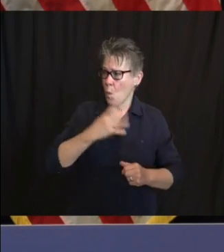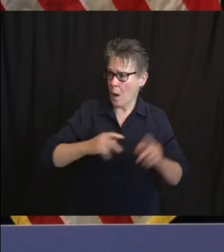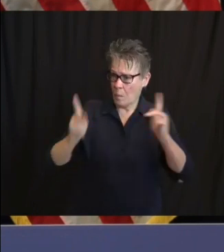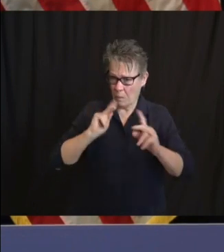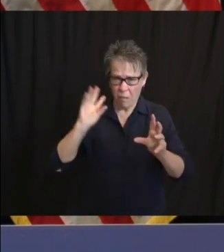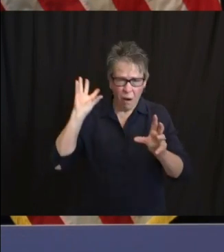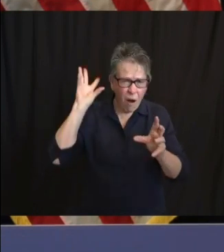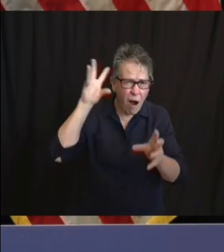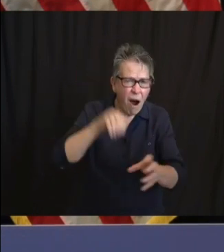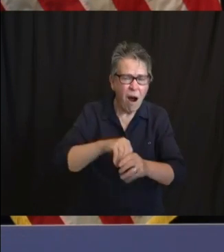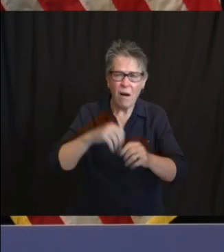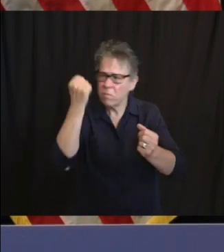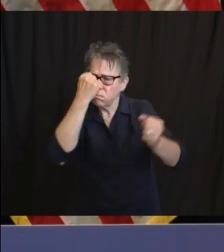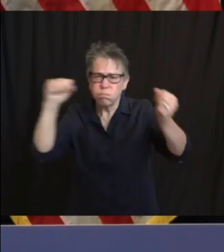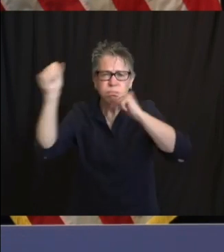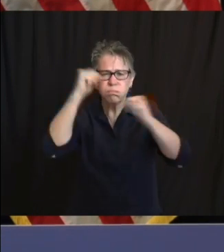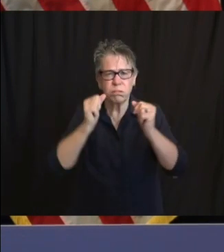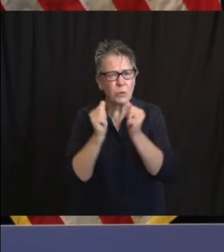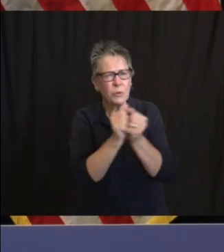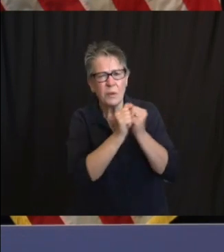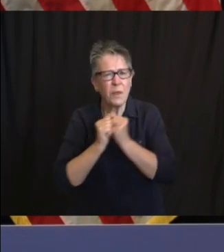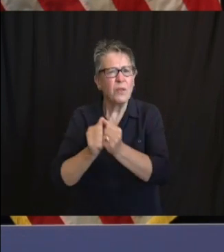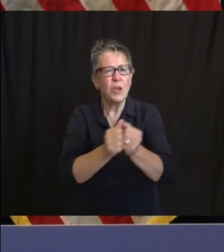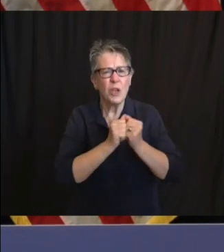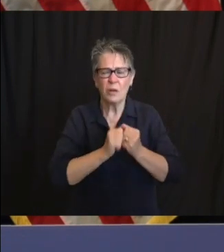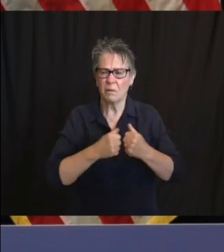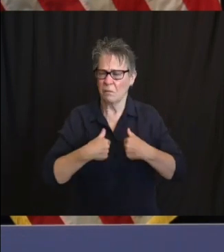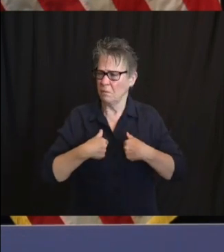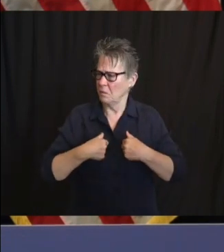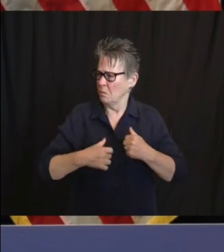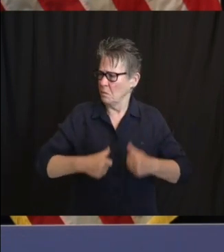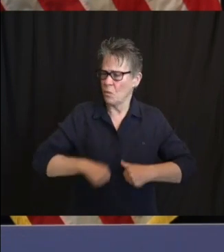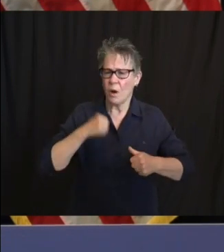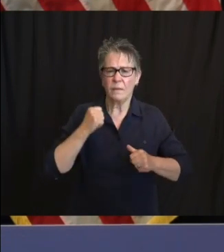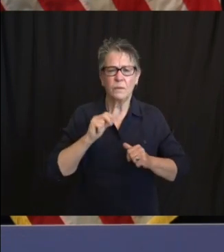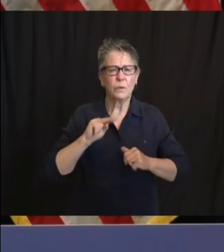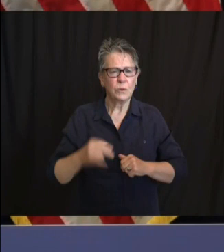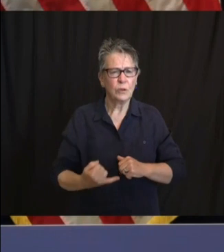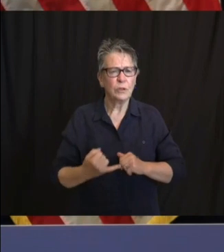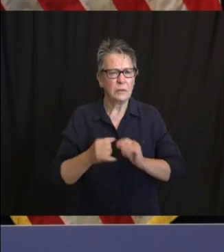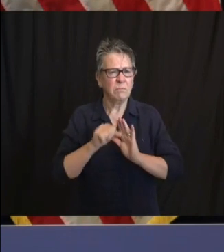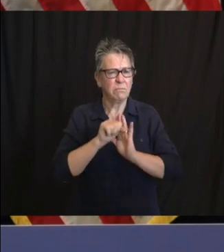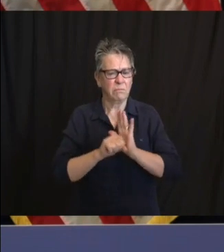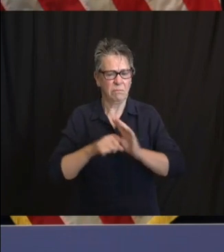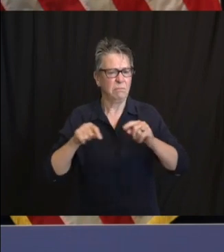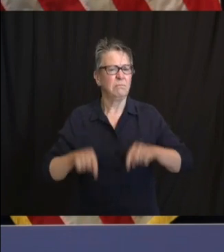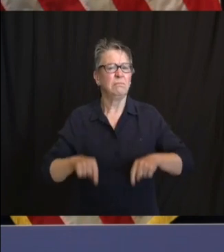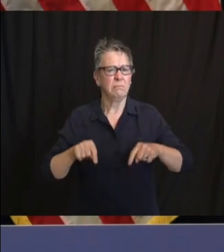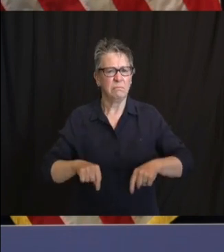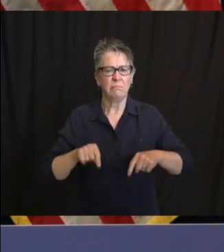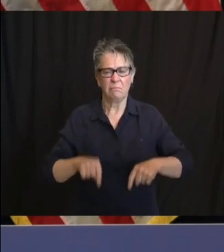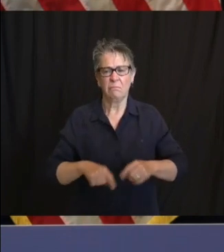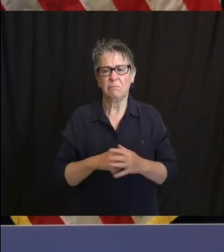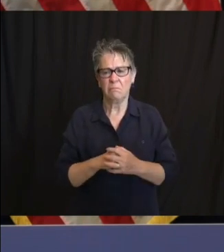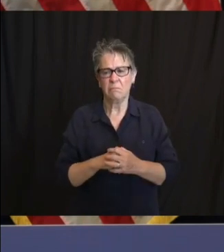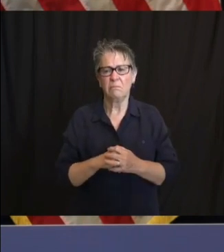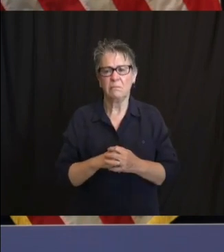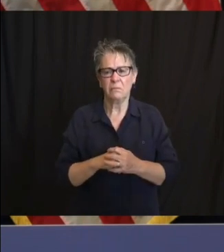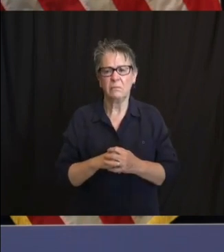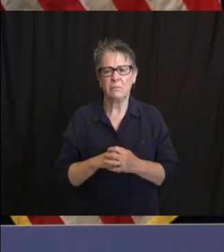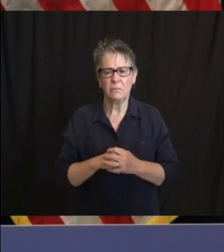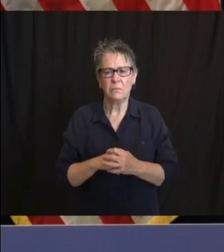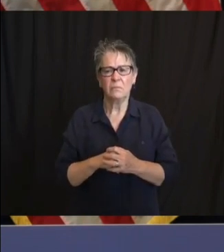pride for our state. People with privilege are now recognizing the pain of those